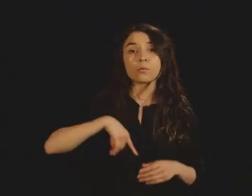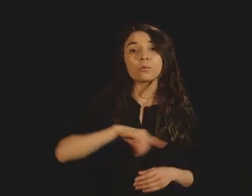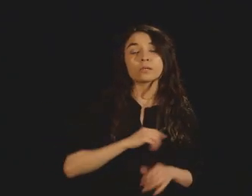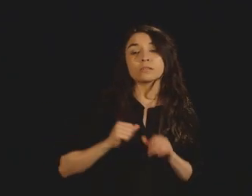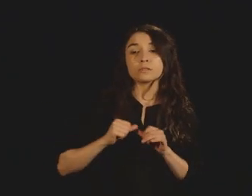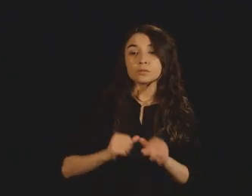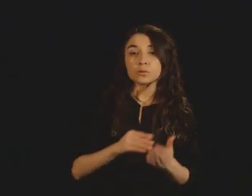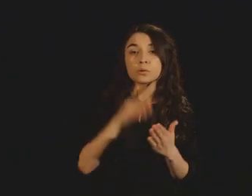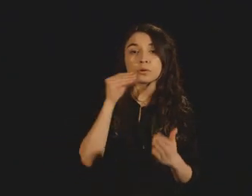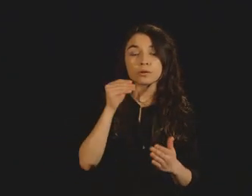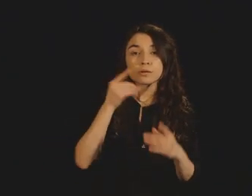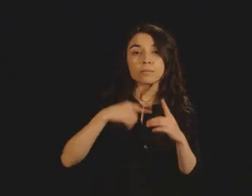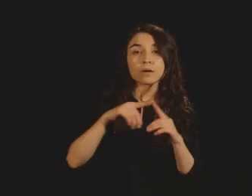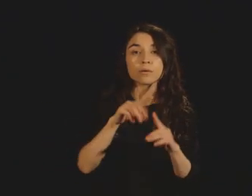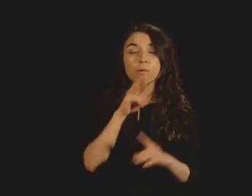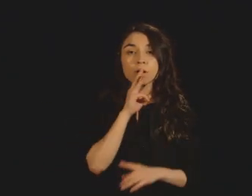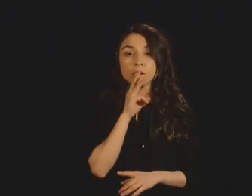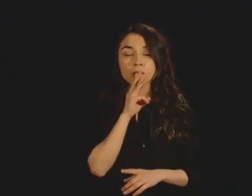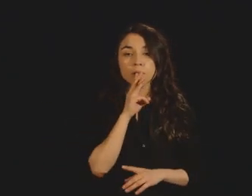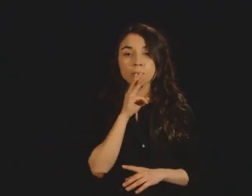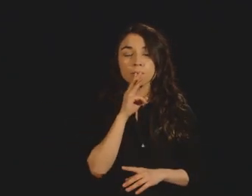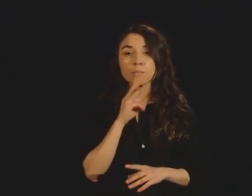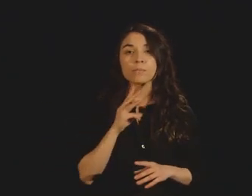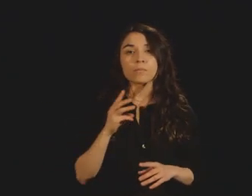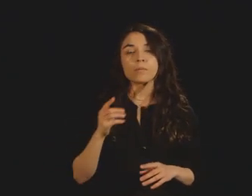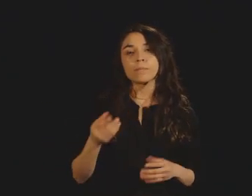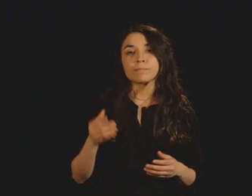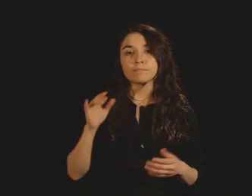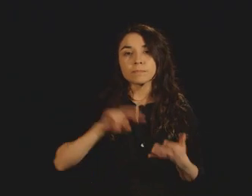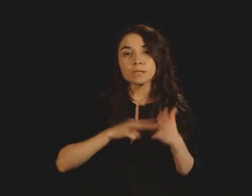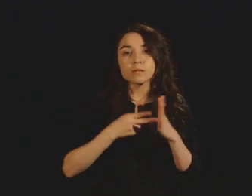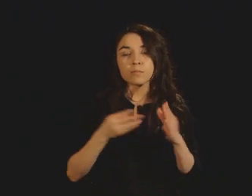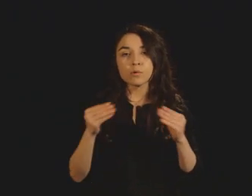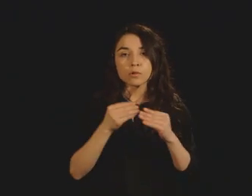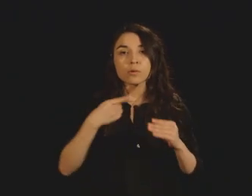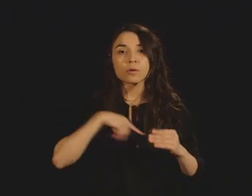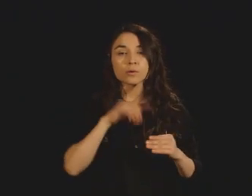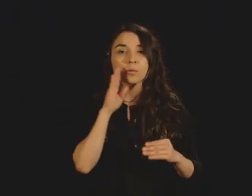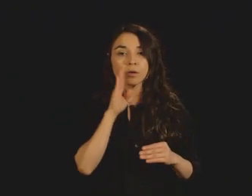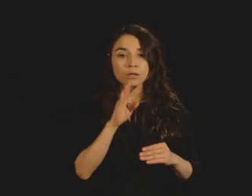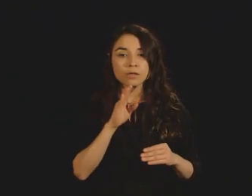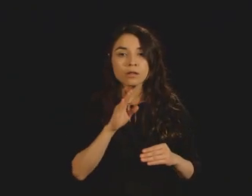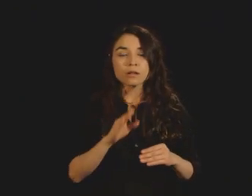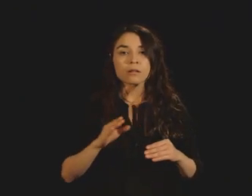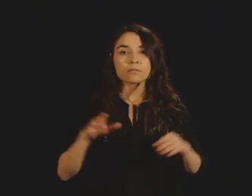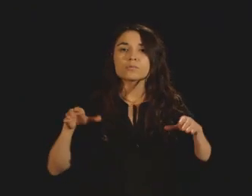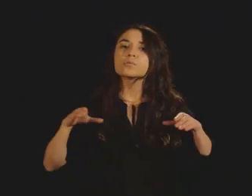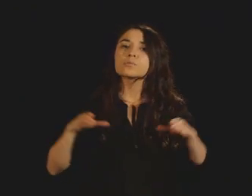to sustain it, protect it, and to cherish it.